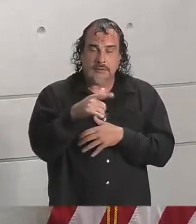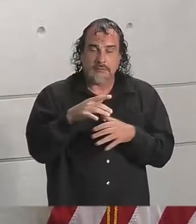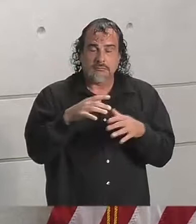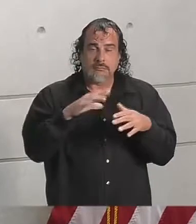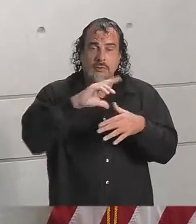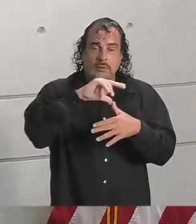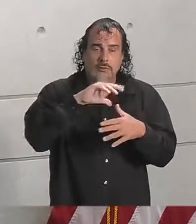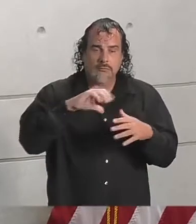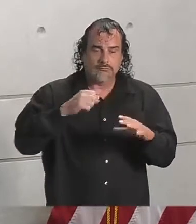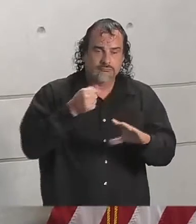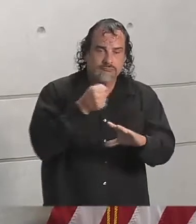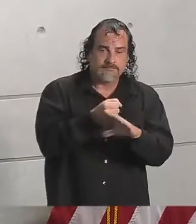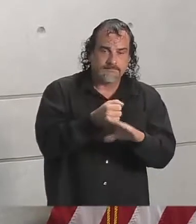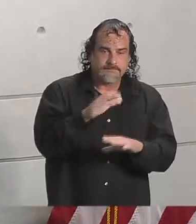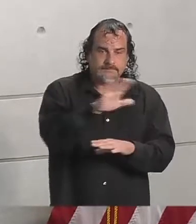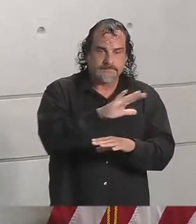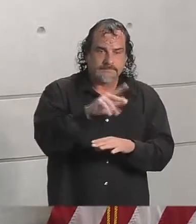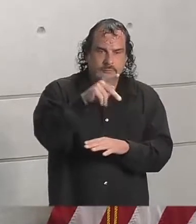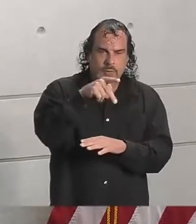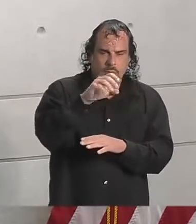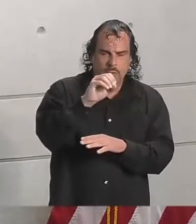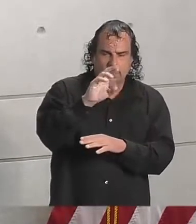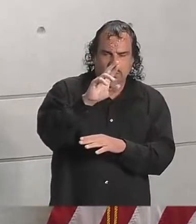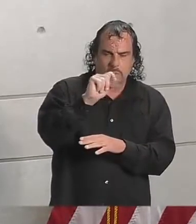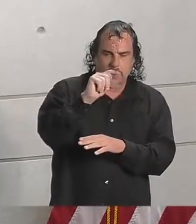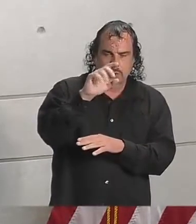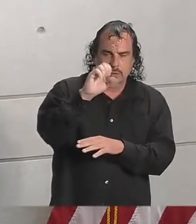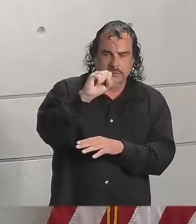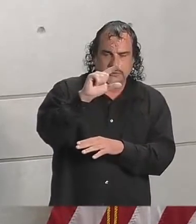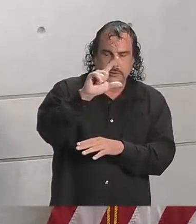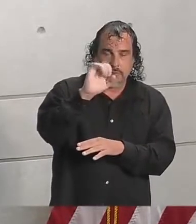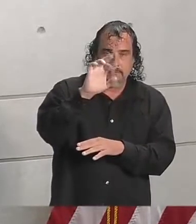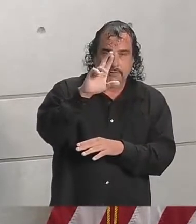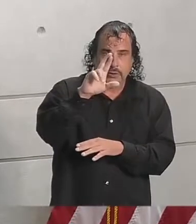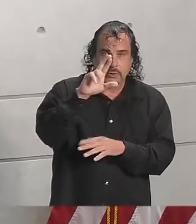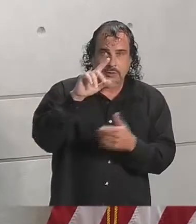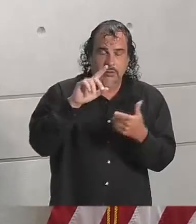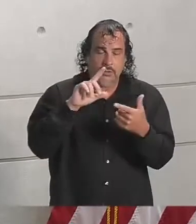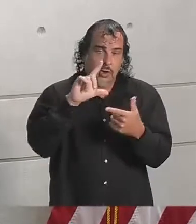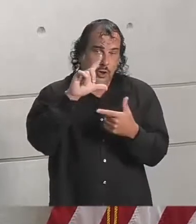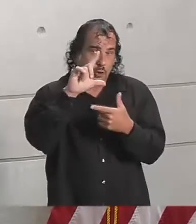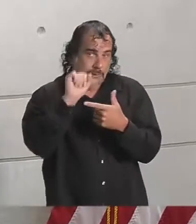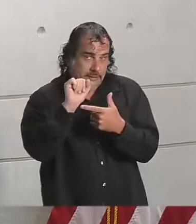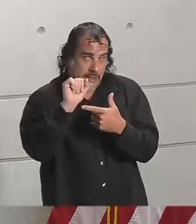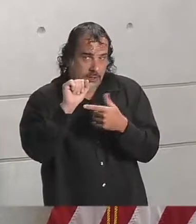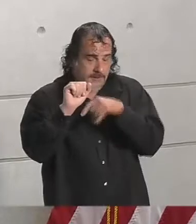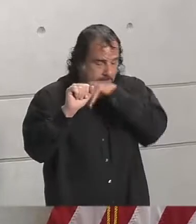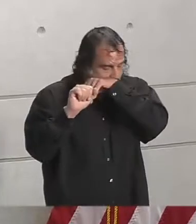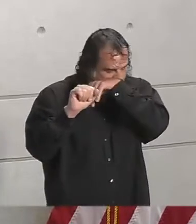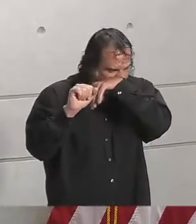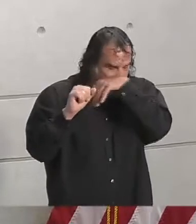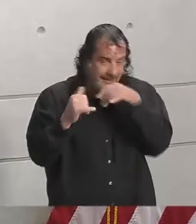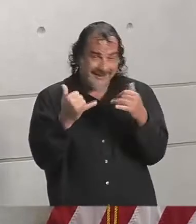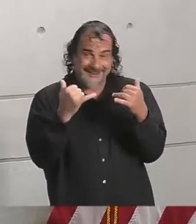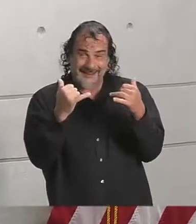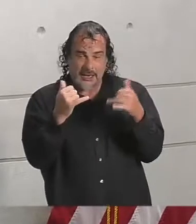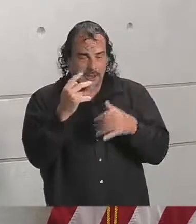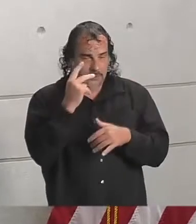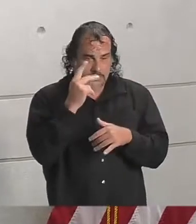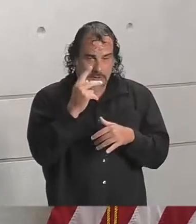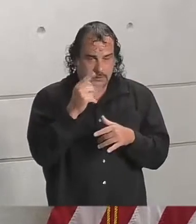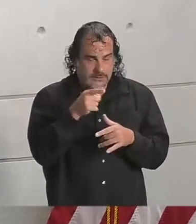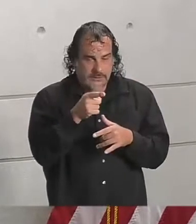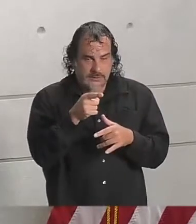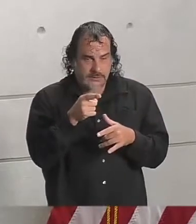hit landfall around Port Sulphur, Louisiana. At this point, we see this storm is